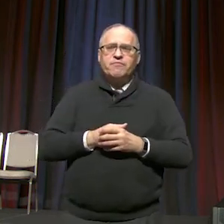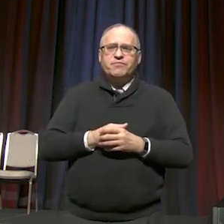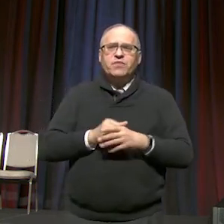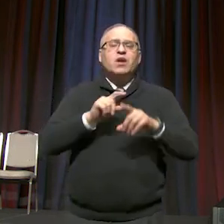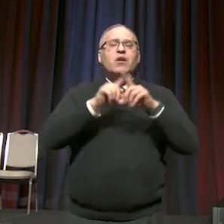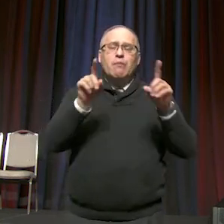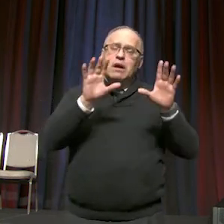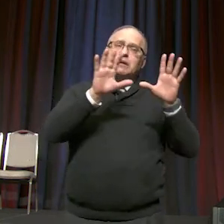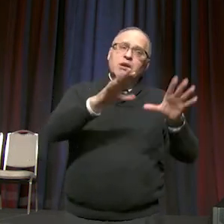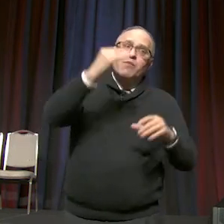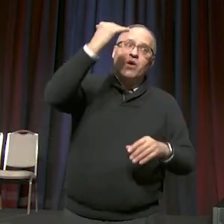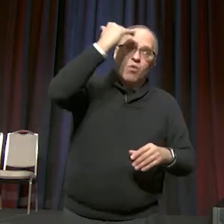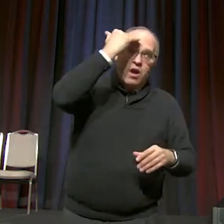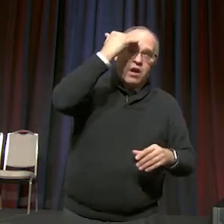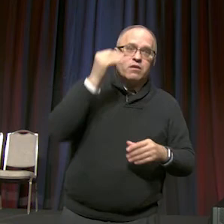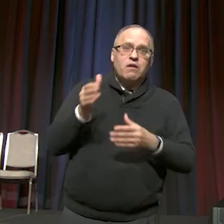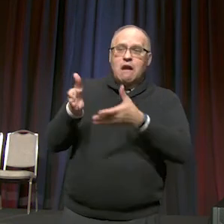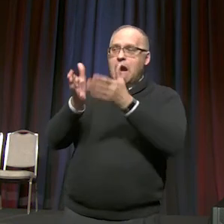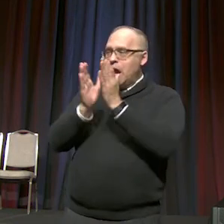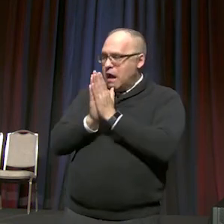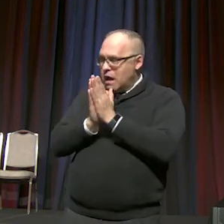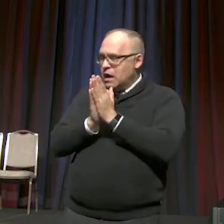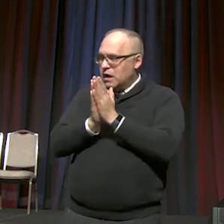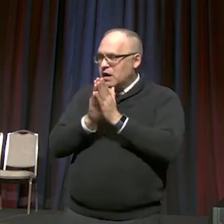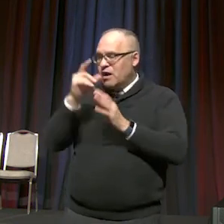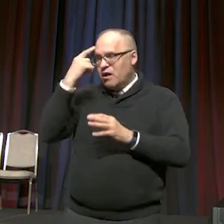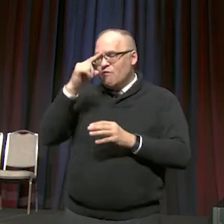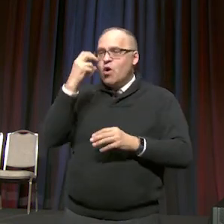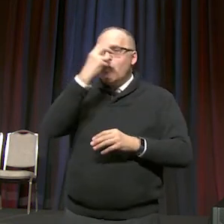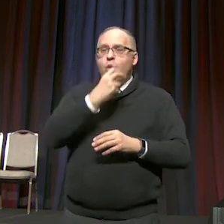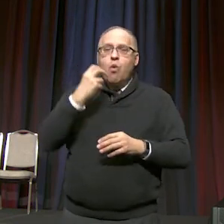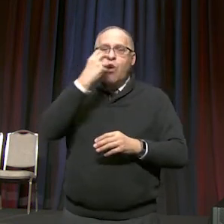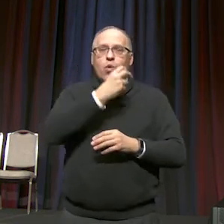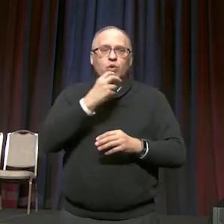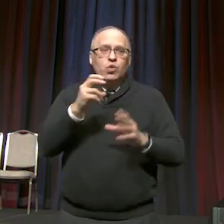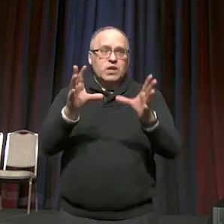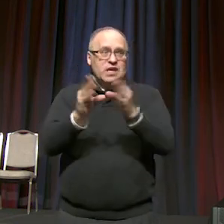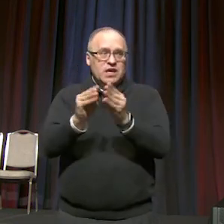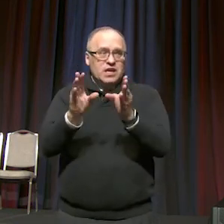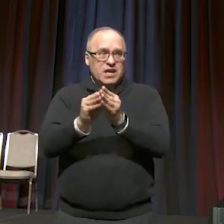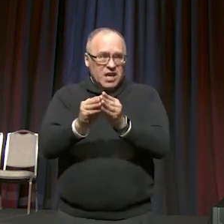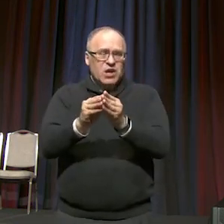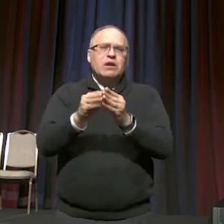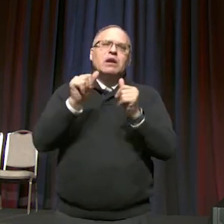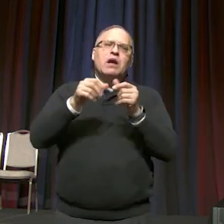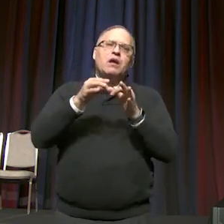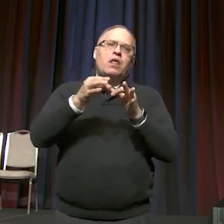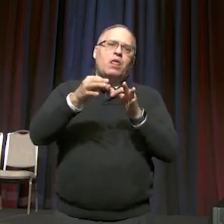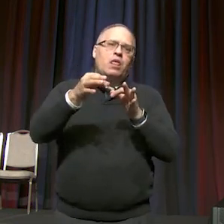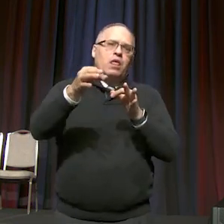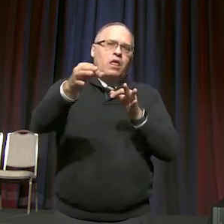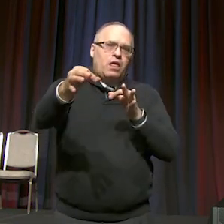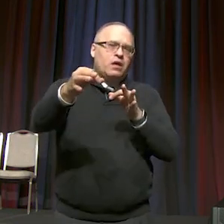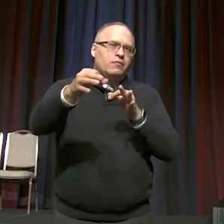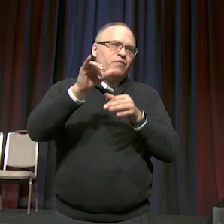But be aware that asking for an oral hearing can delay the process for several days.